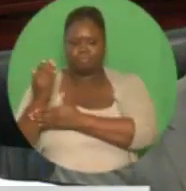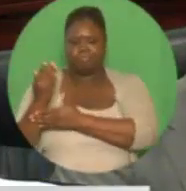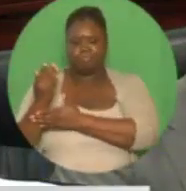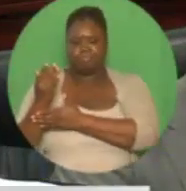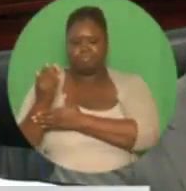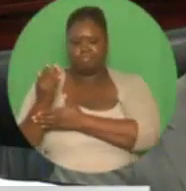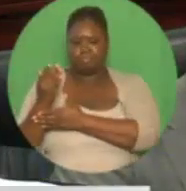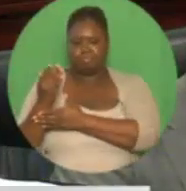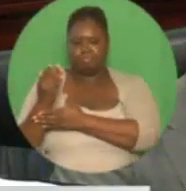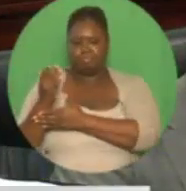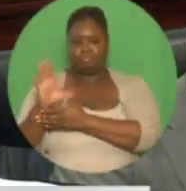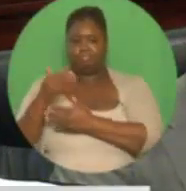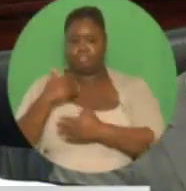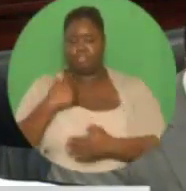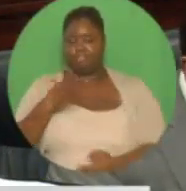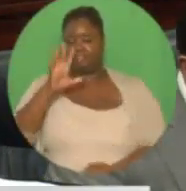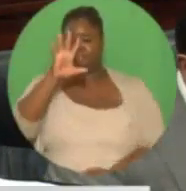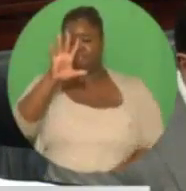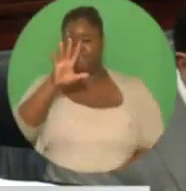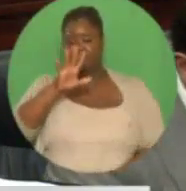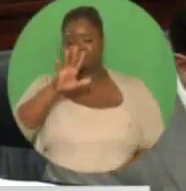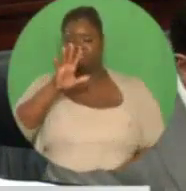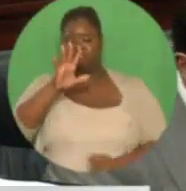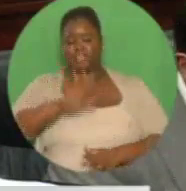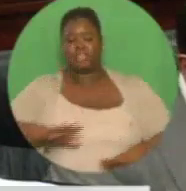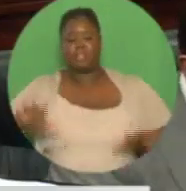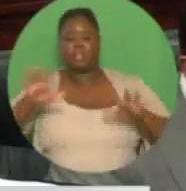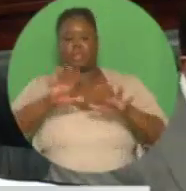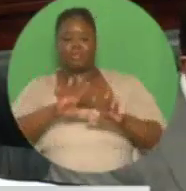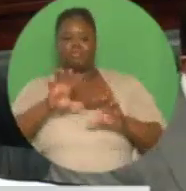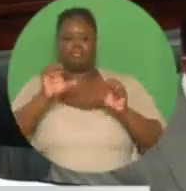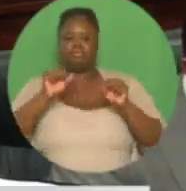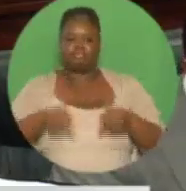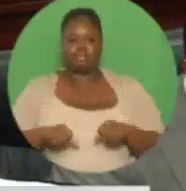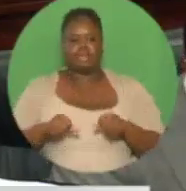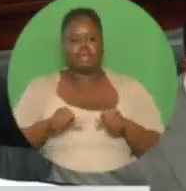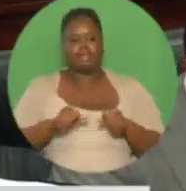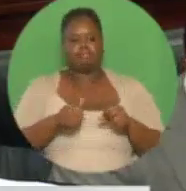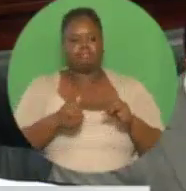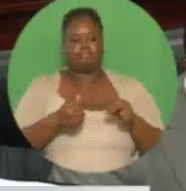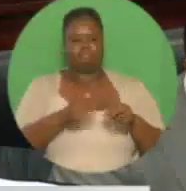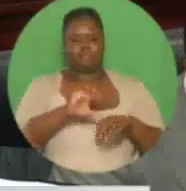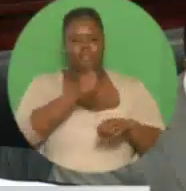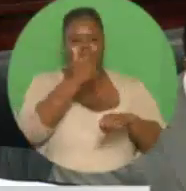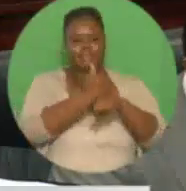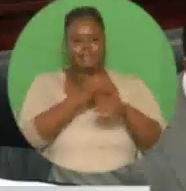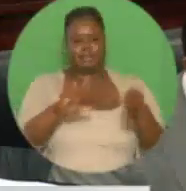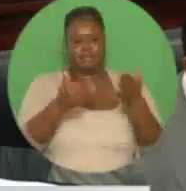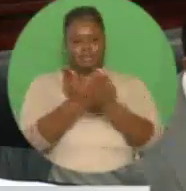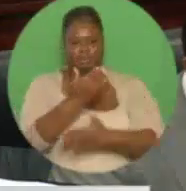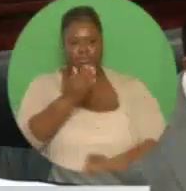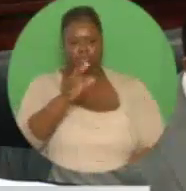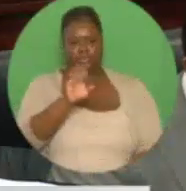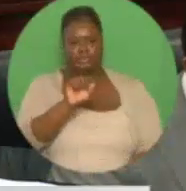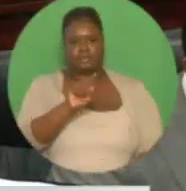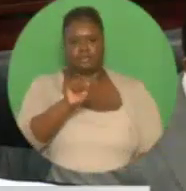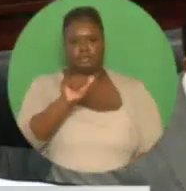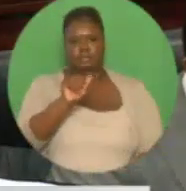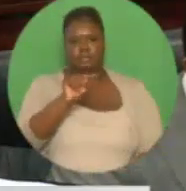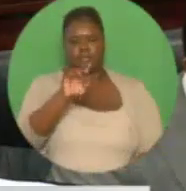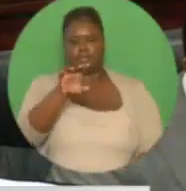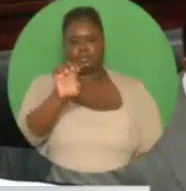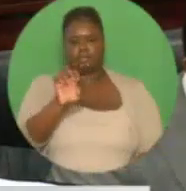undeveloped land sites, and one commercial building. We are introducing the private sector into the ownership of these estates through a